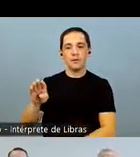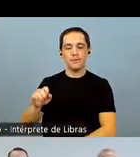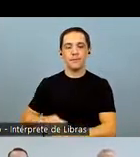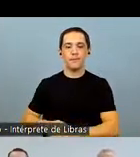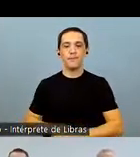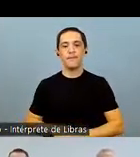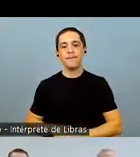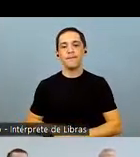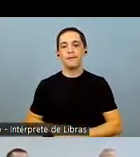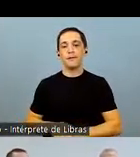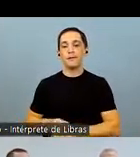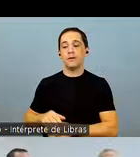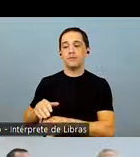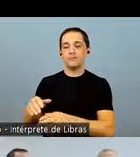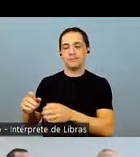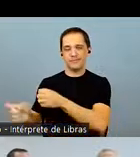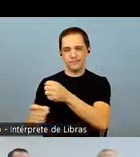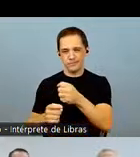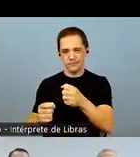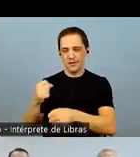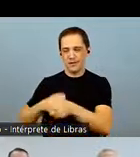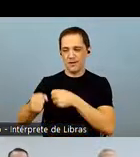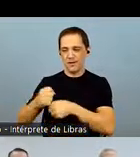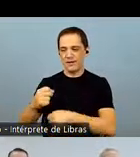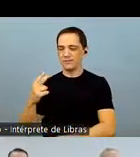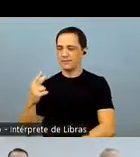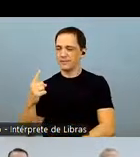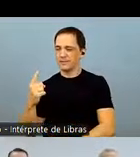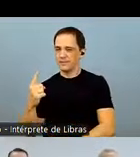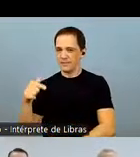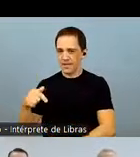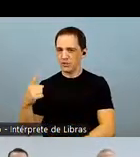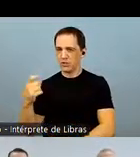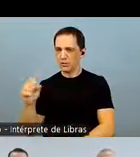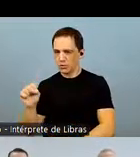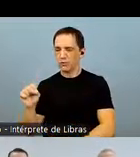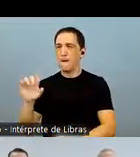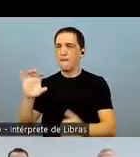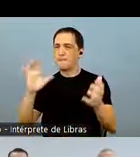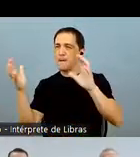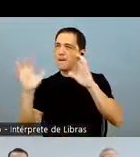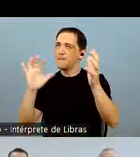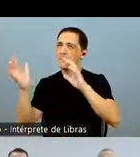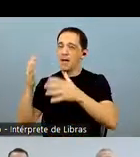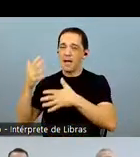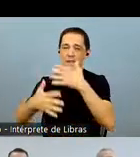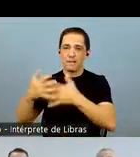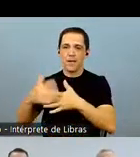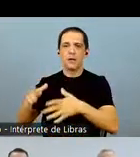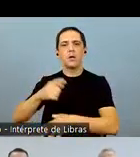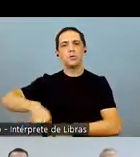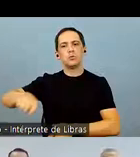as reported by CONABI. Since the 17-18 crop year,